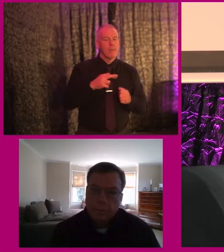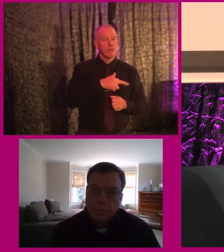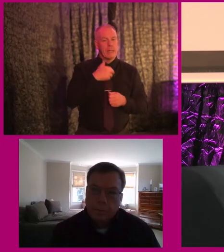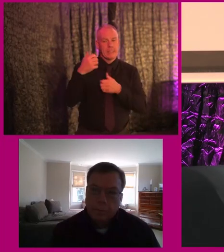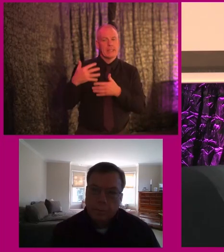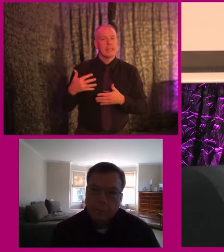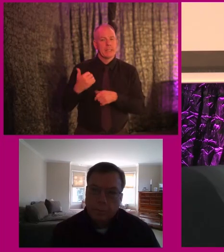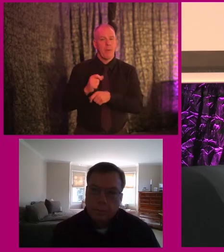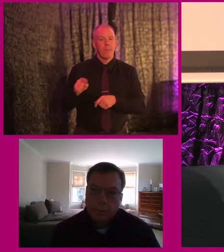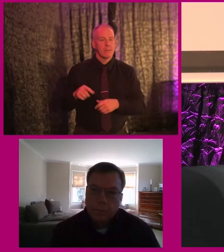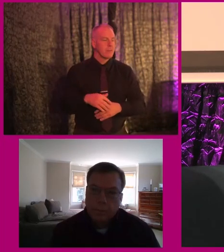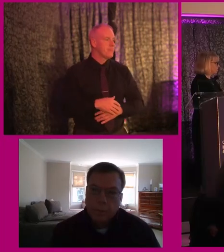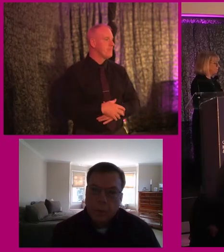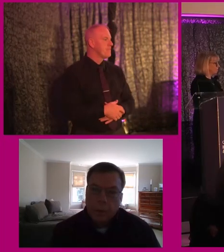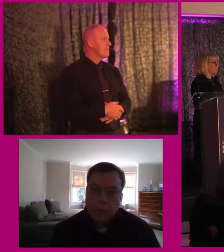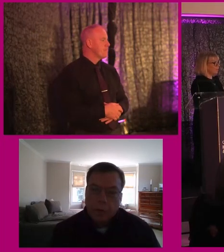on this.